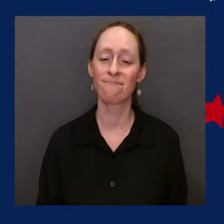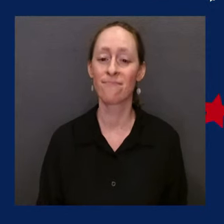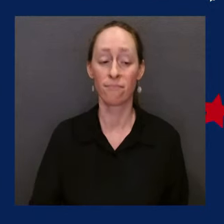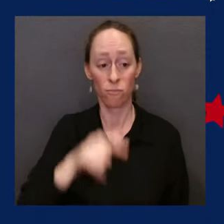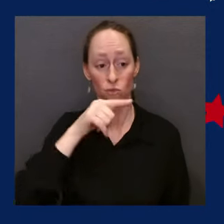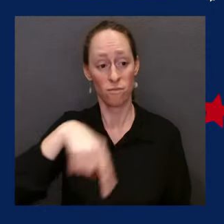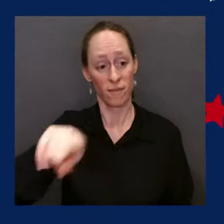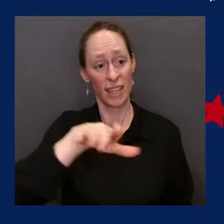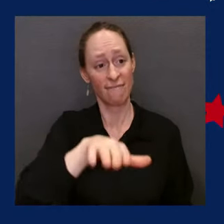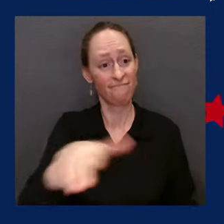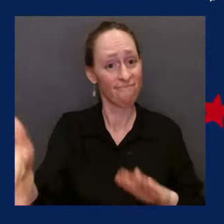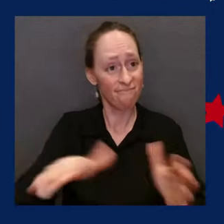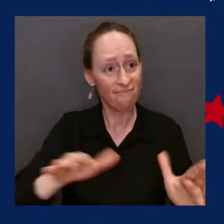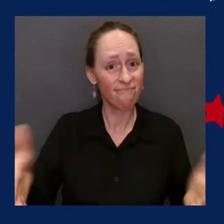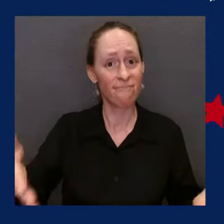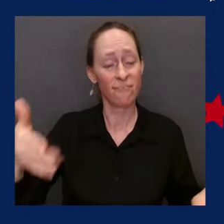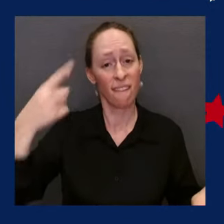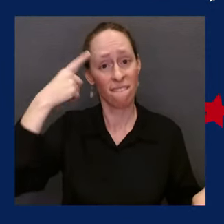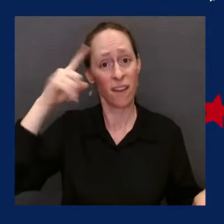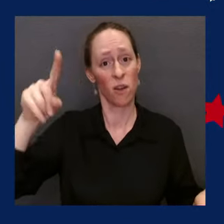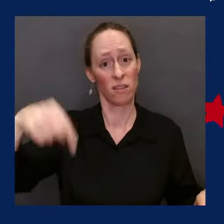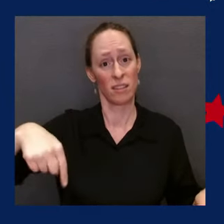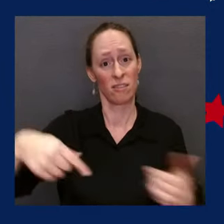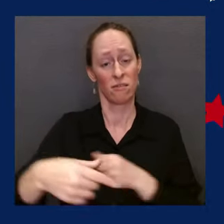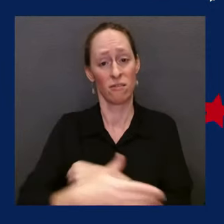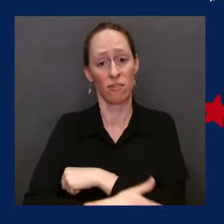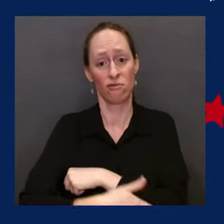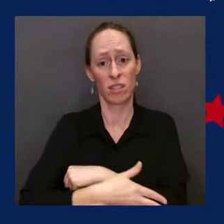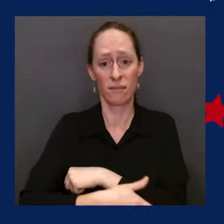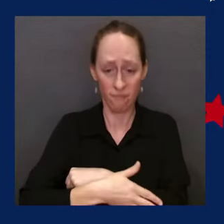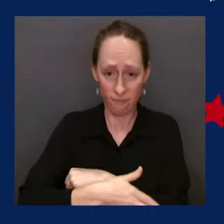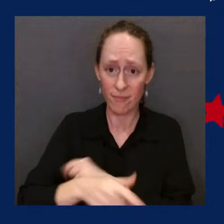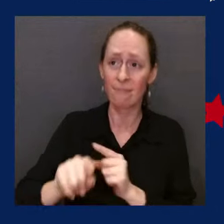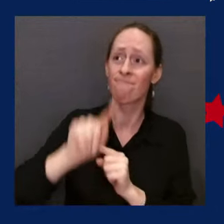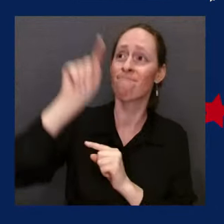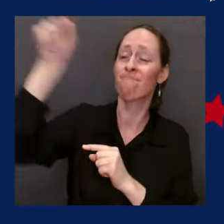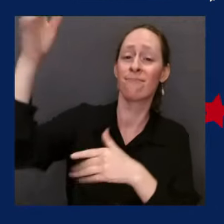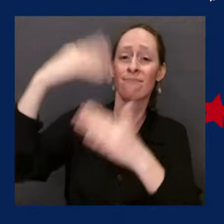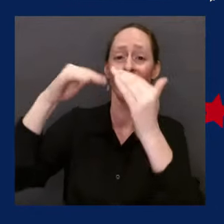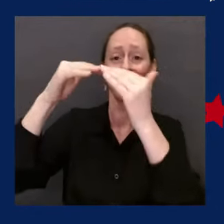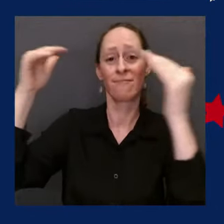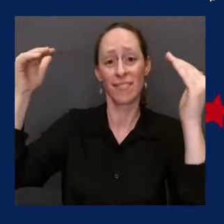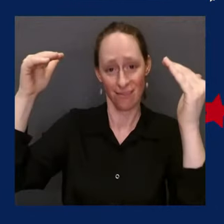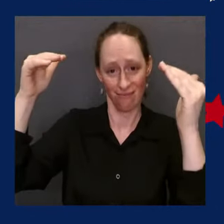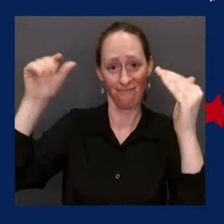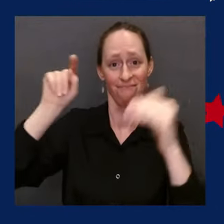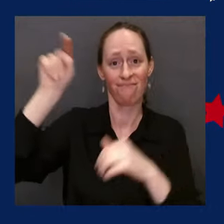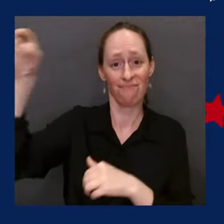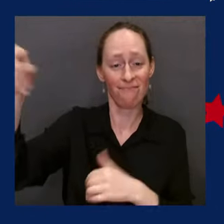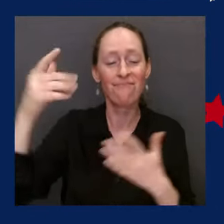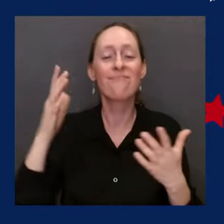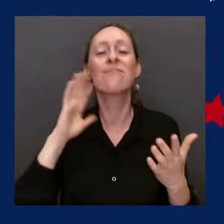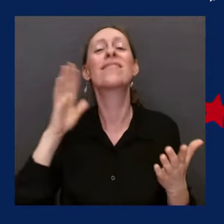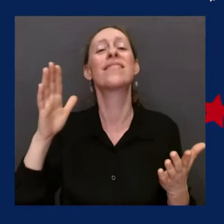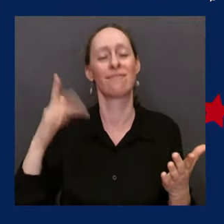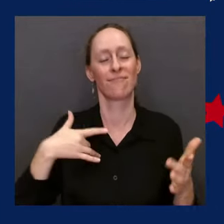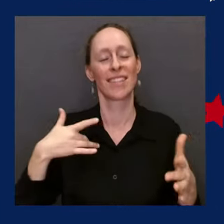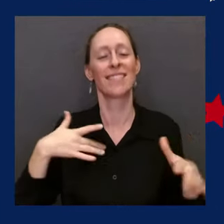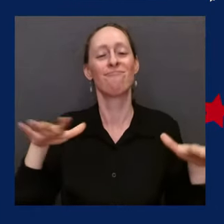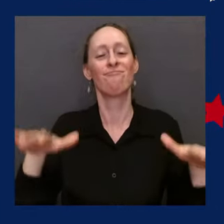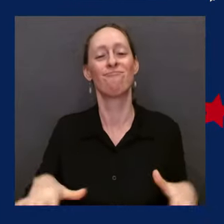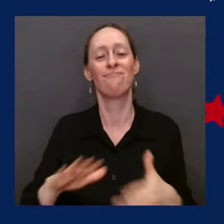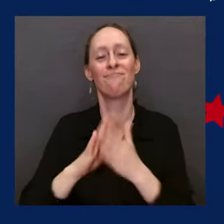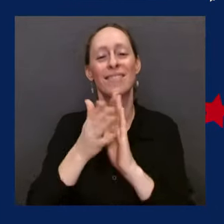for all eternity. We make this prayer in your holy name. Amen.